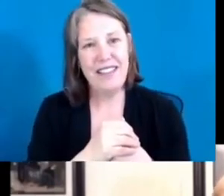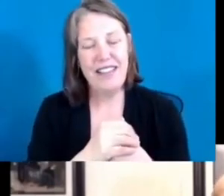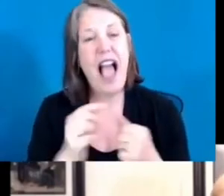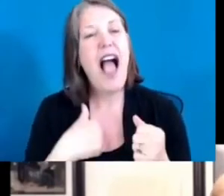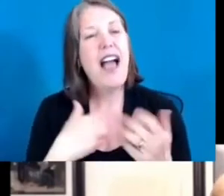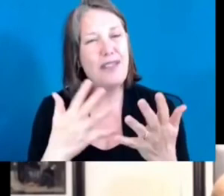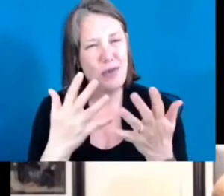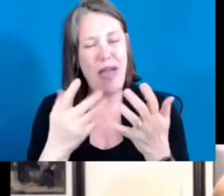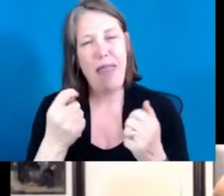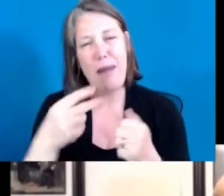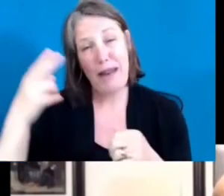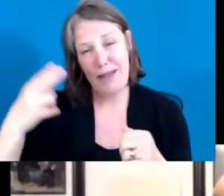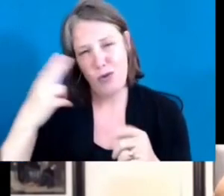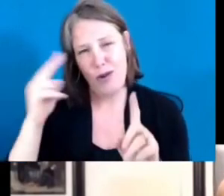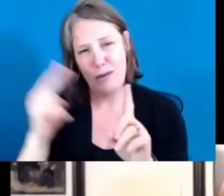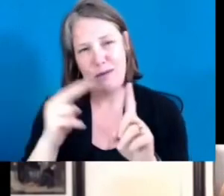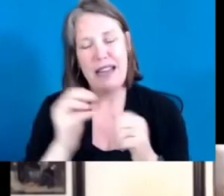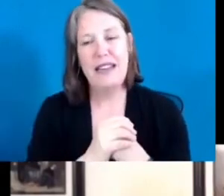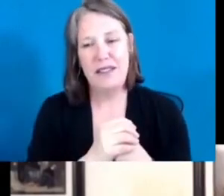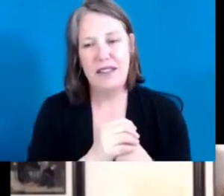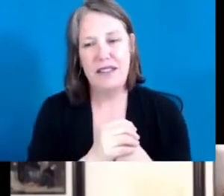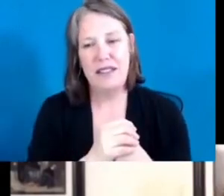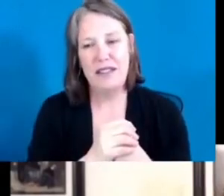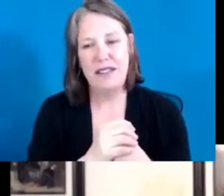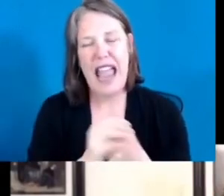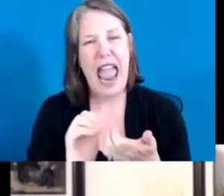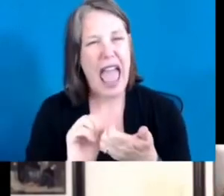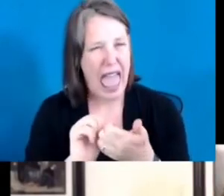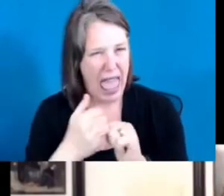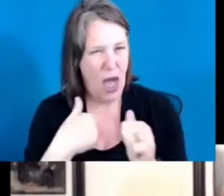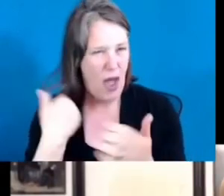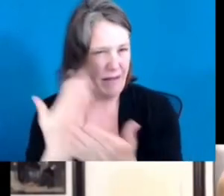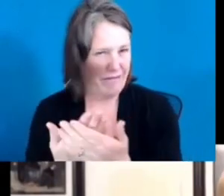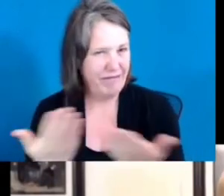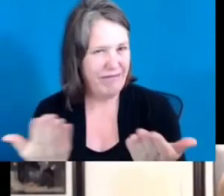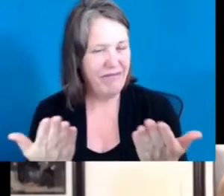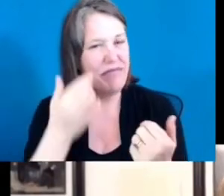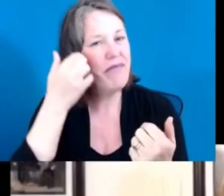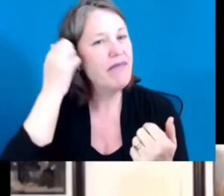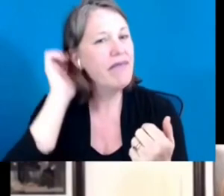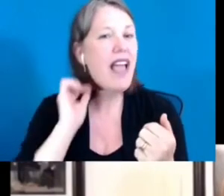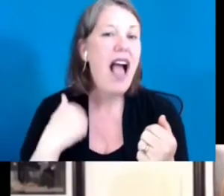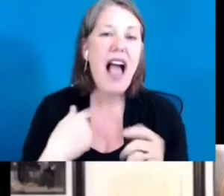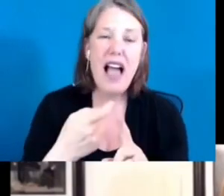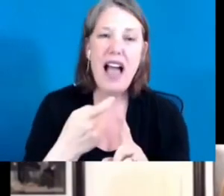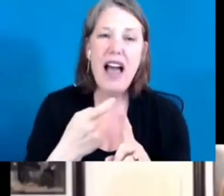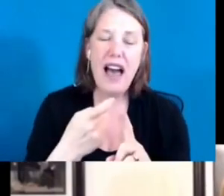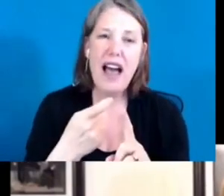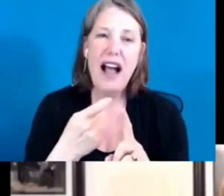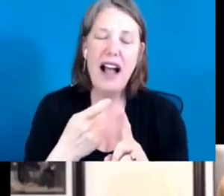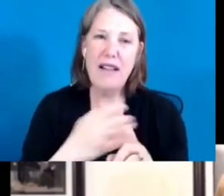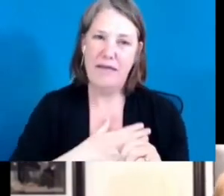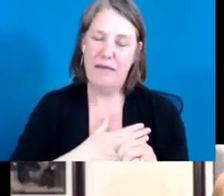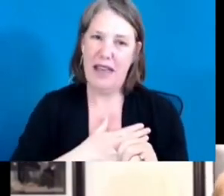to how I come to this. I come to it after more than 50 years